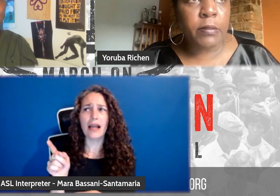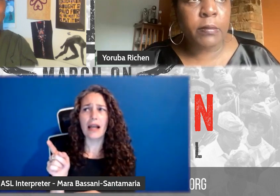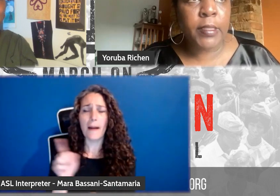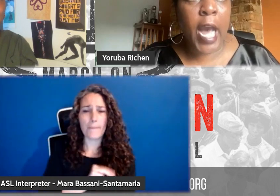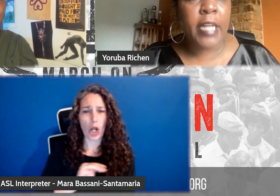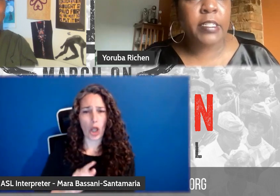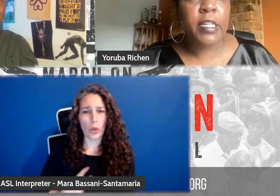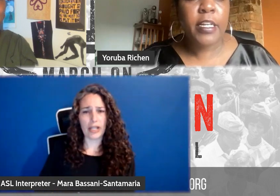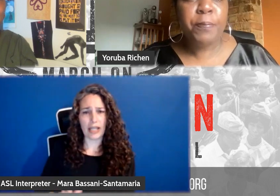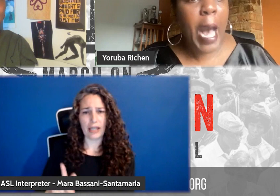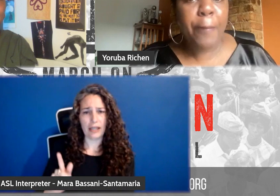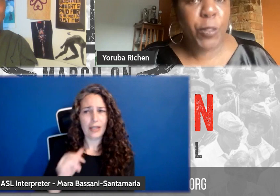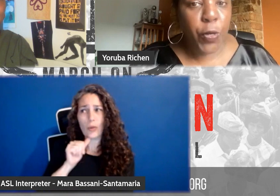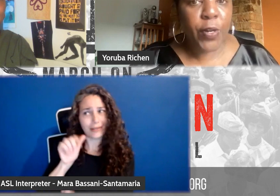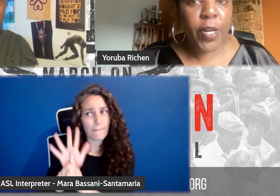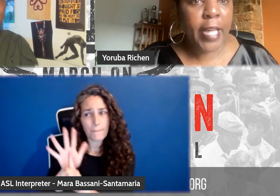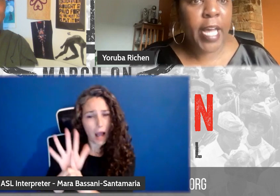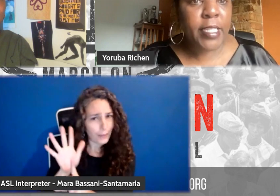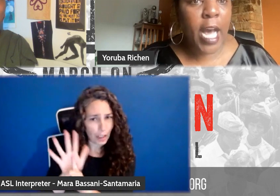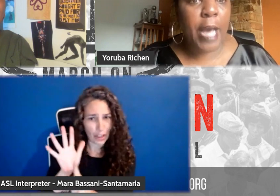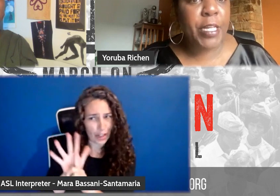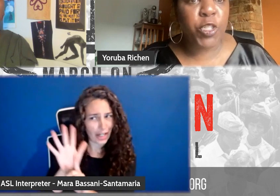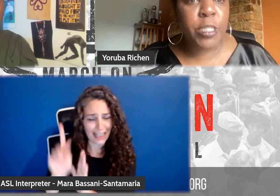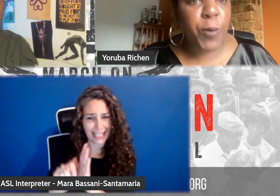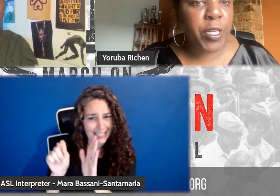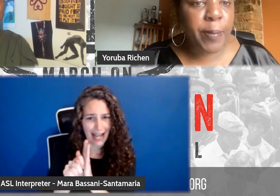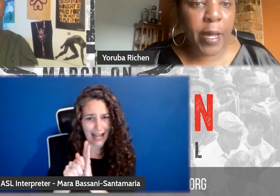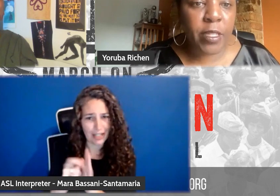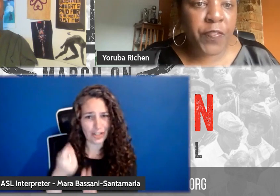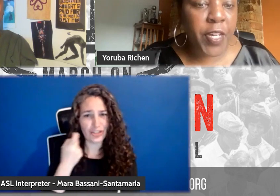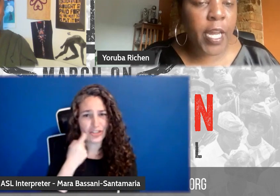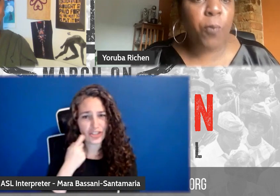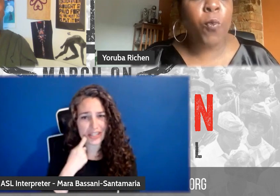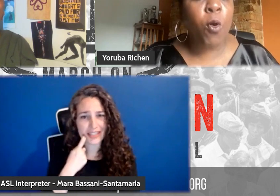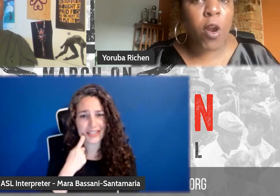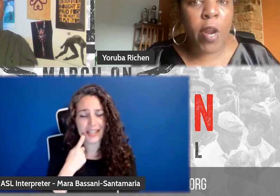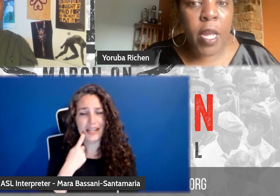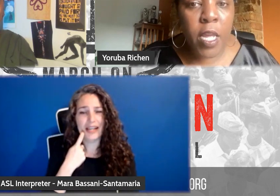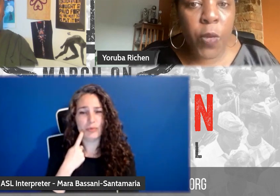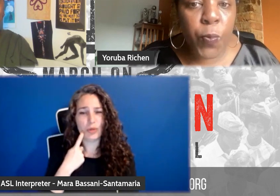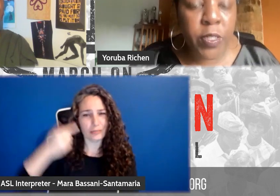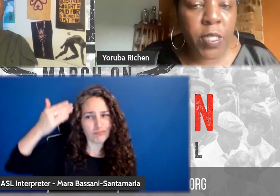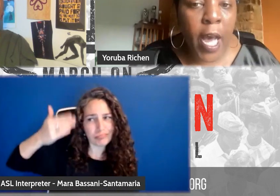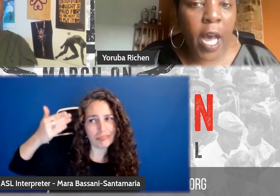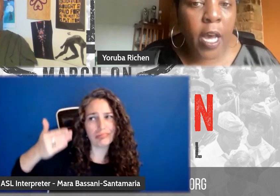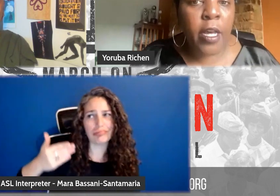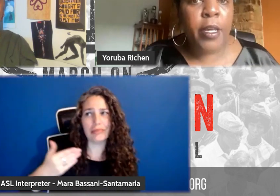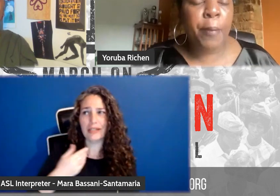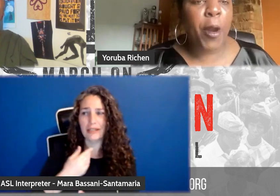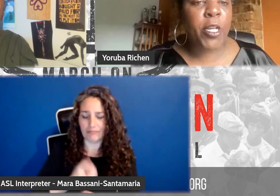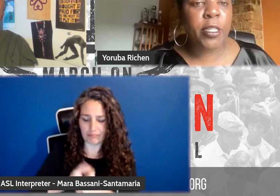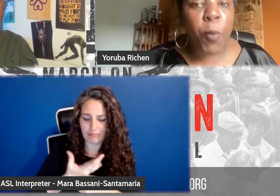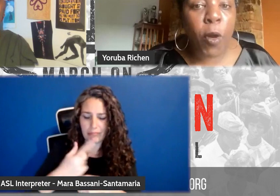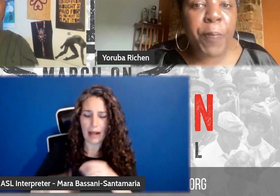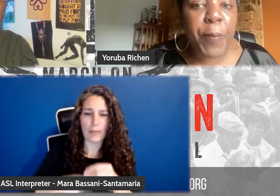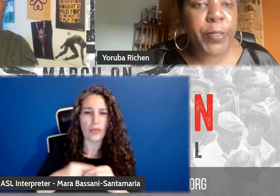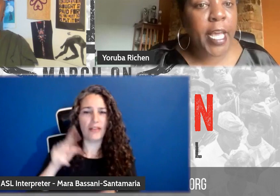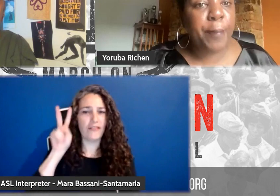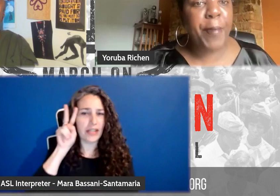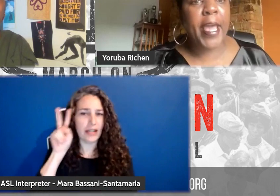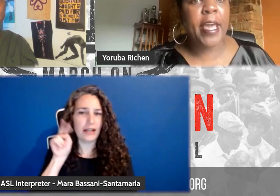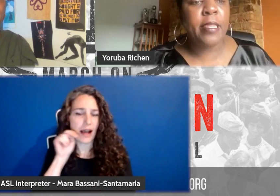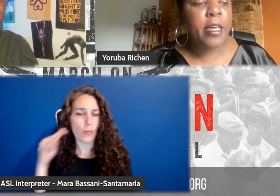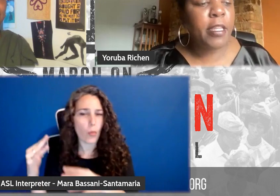not popular at that time. had just spoken about the Vietnam War. He was embarking on the Poor